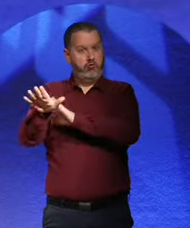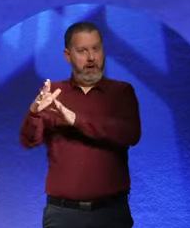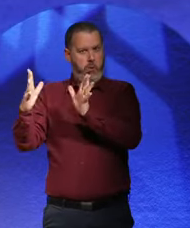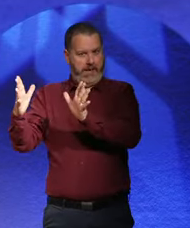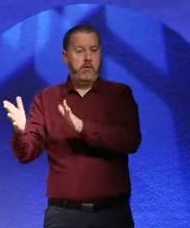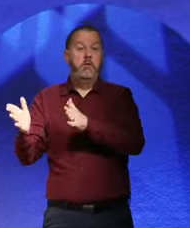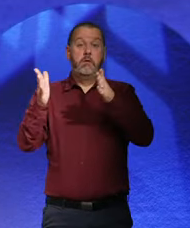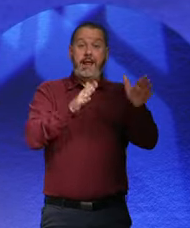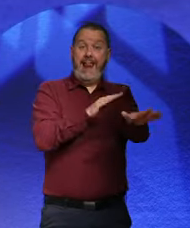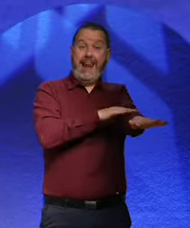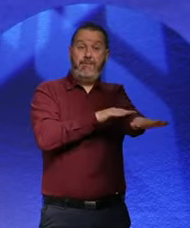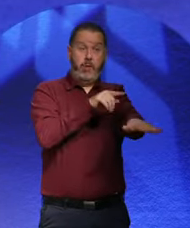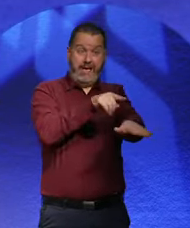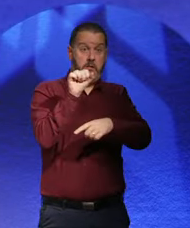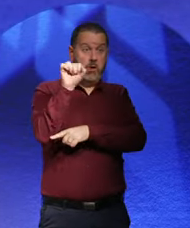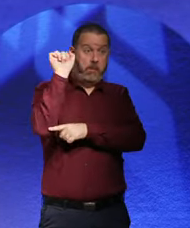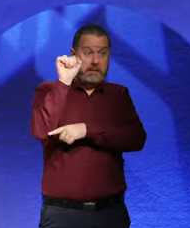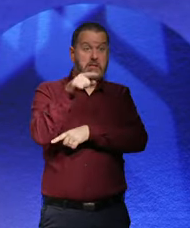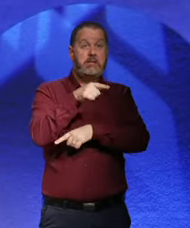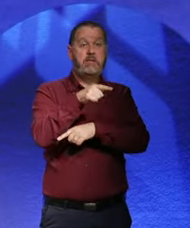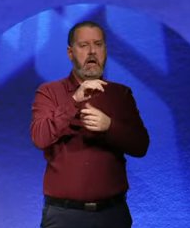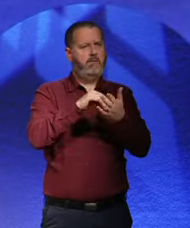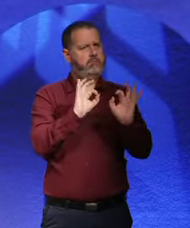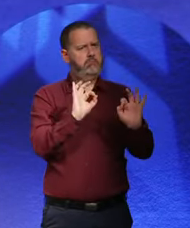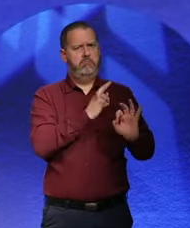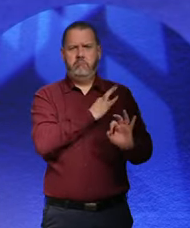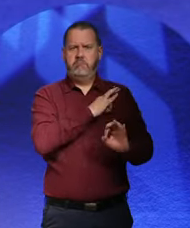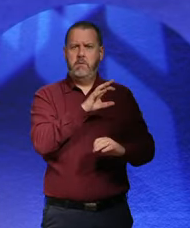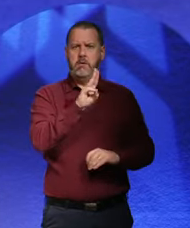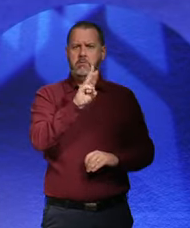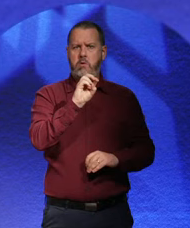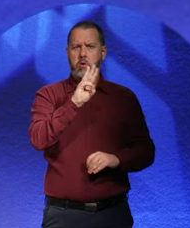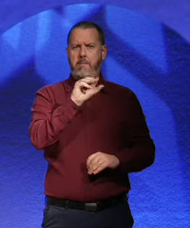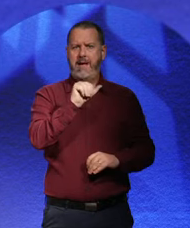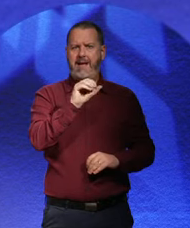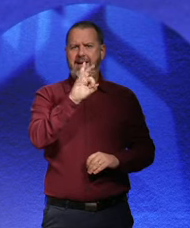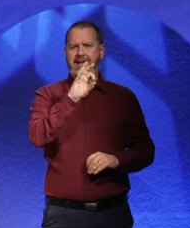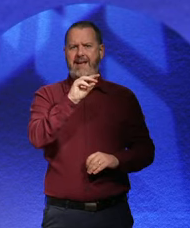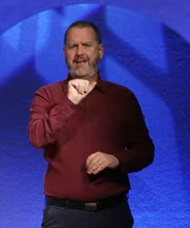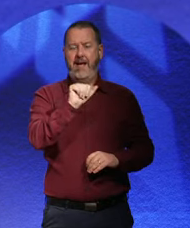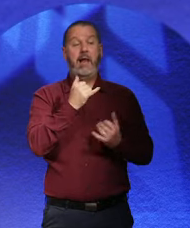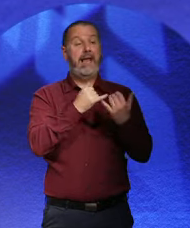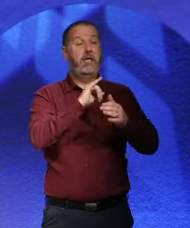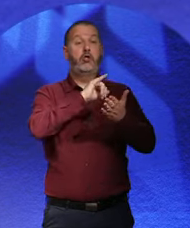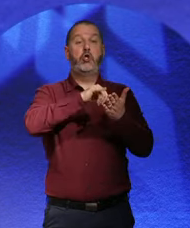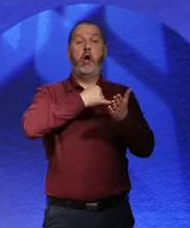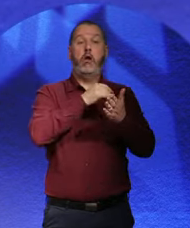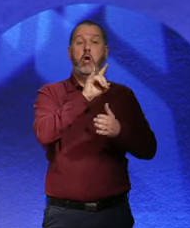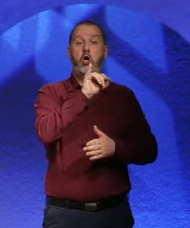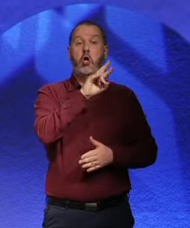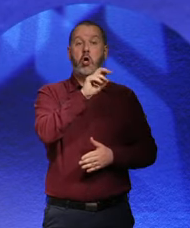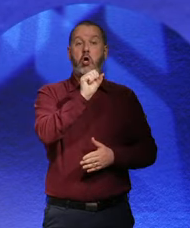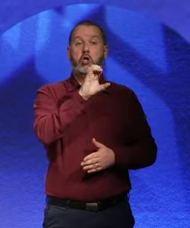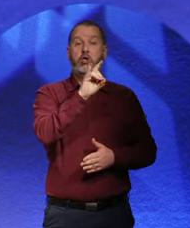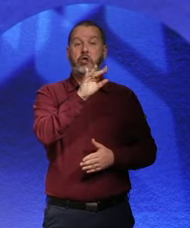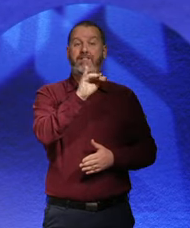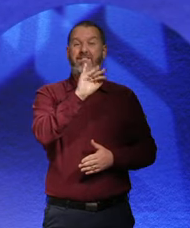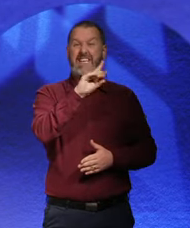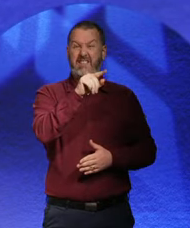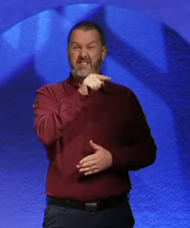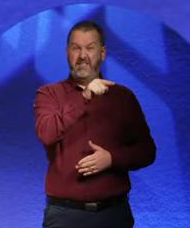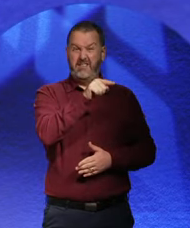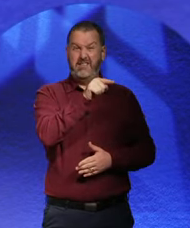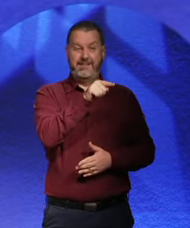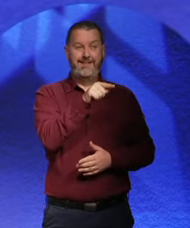fantastic, you probably, John Hirschfield, these sorts of things about Hitler being paid.